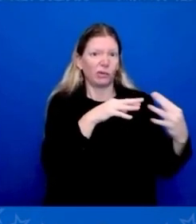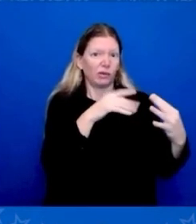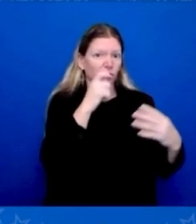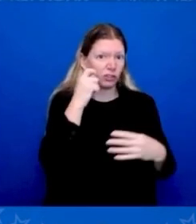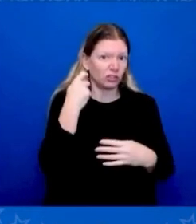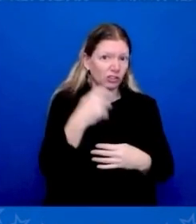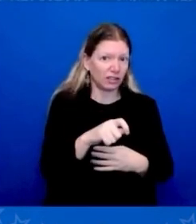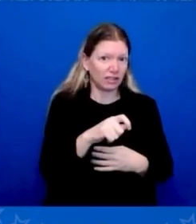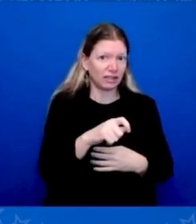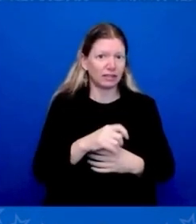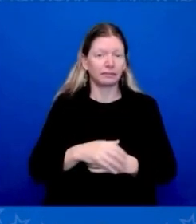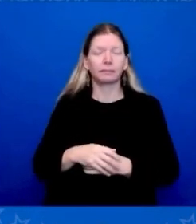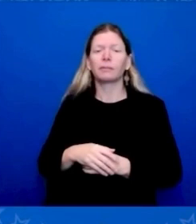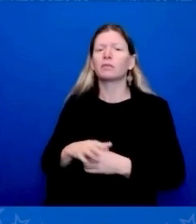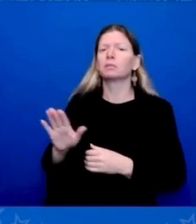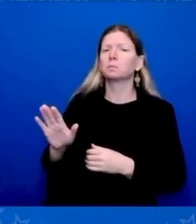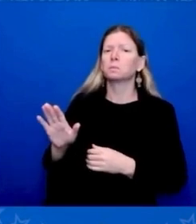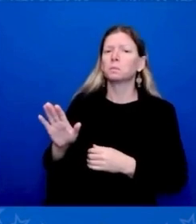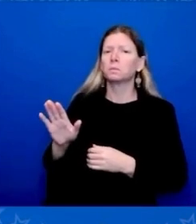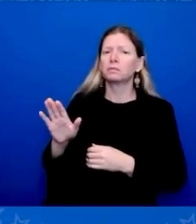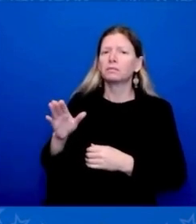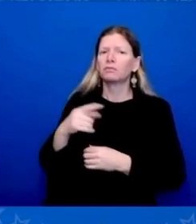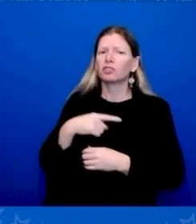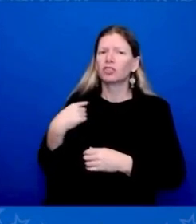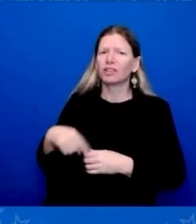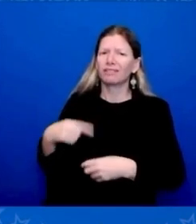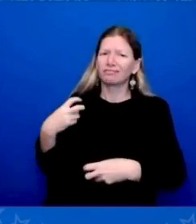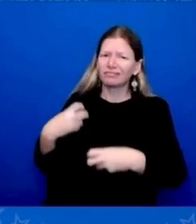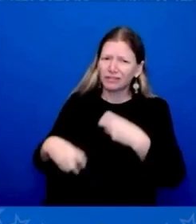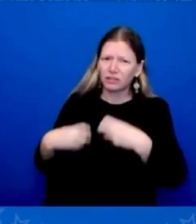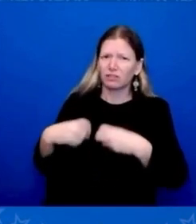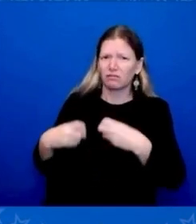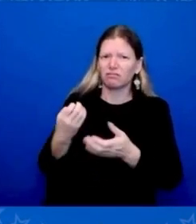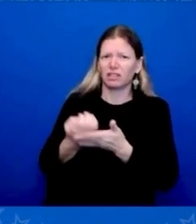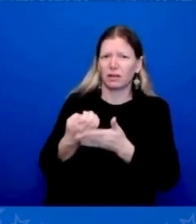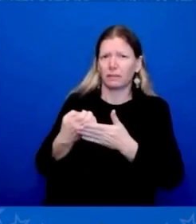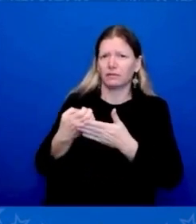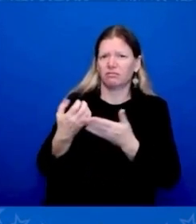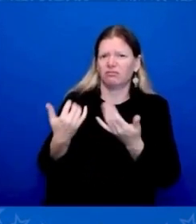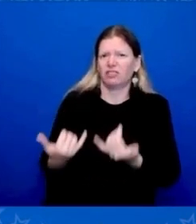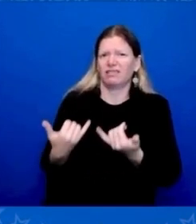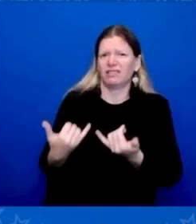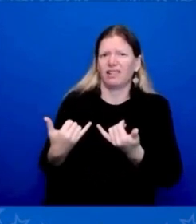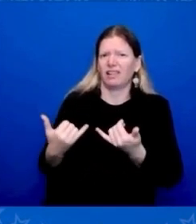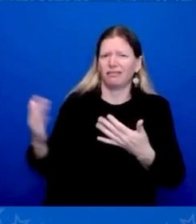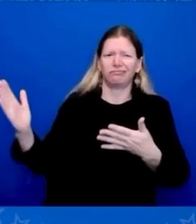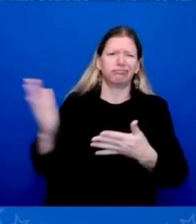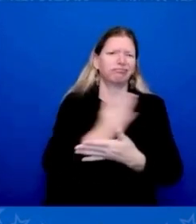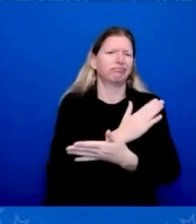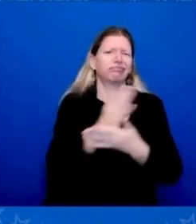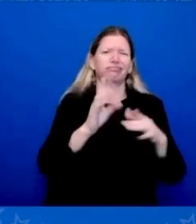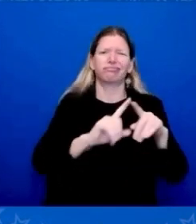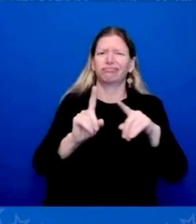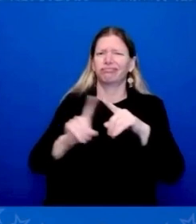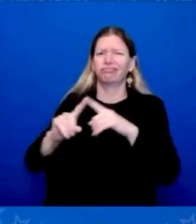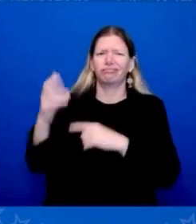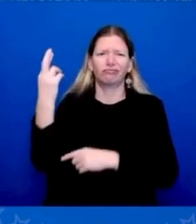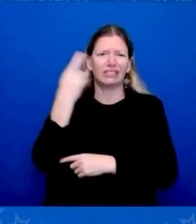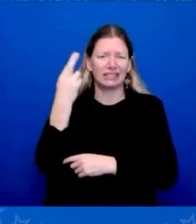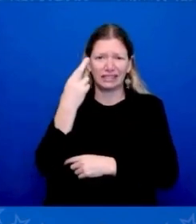international growth and lack thereof and the policies that China has followed.